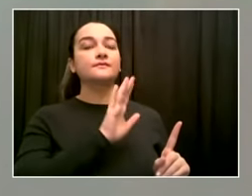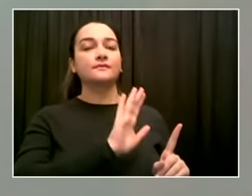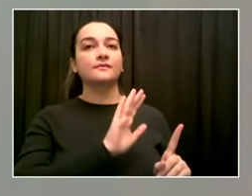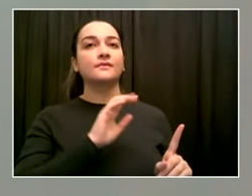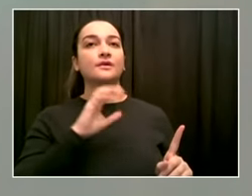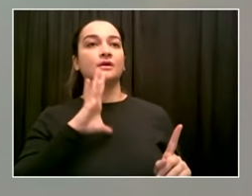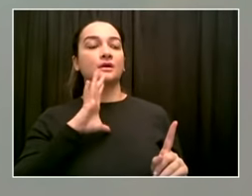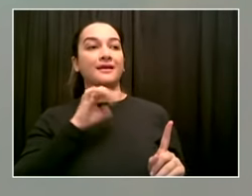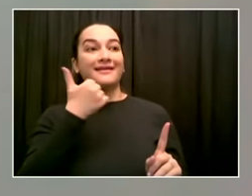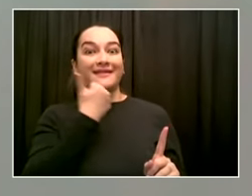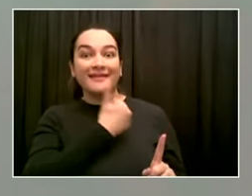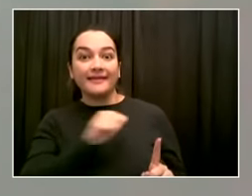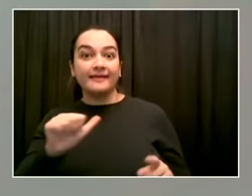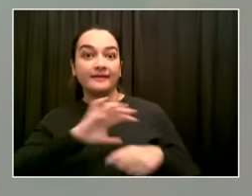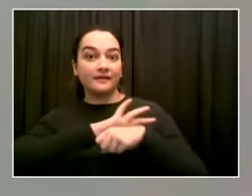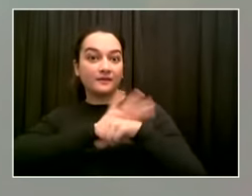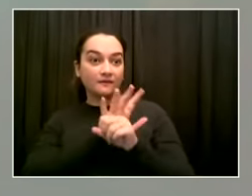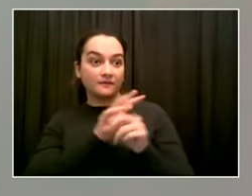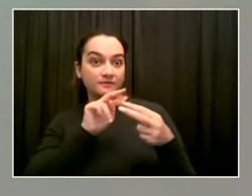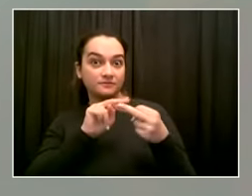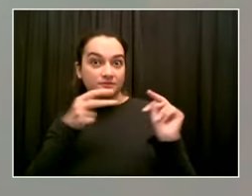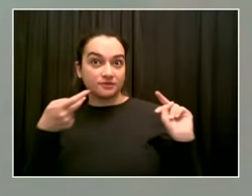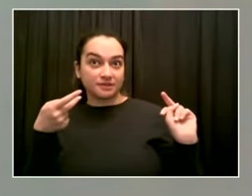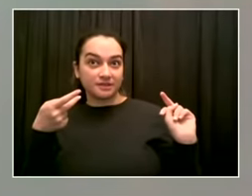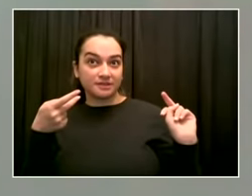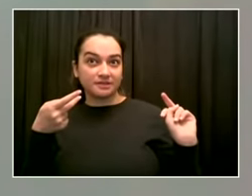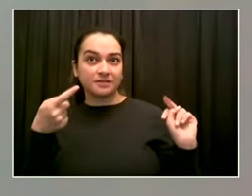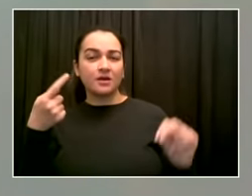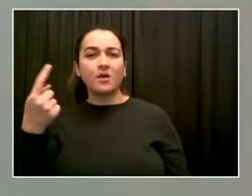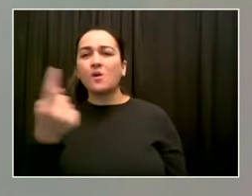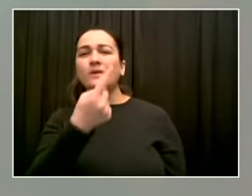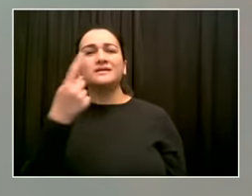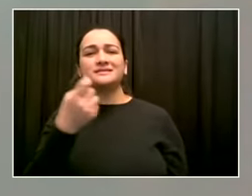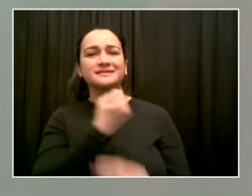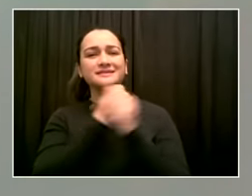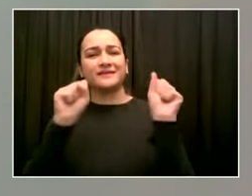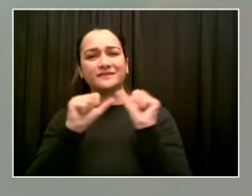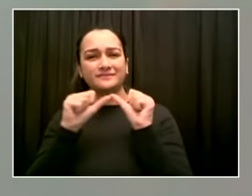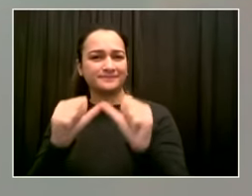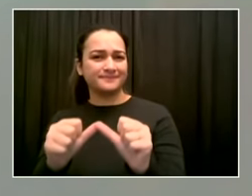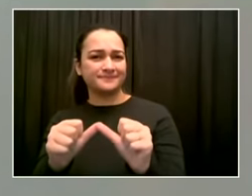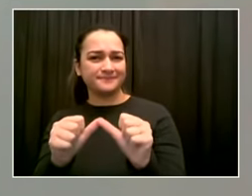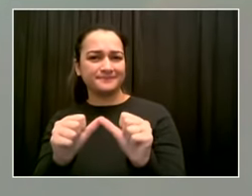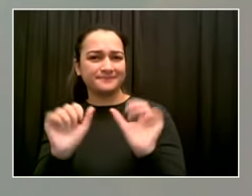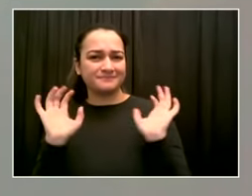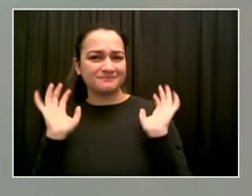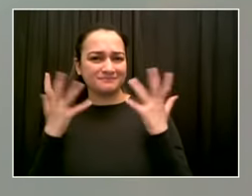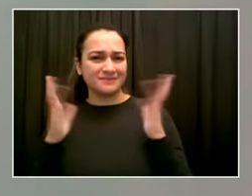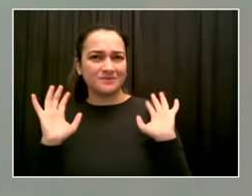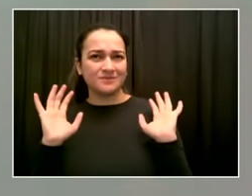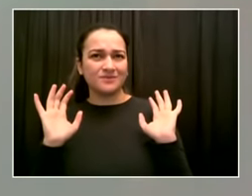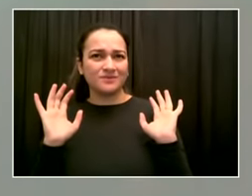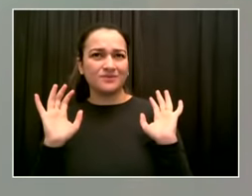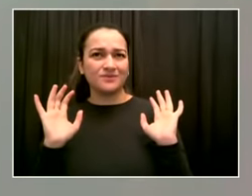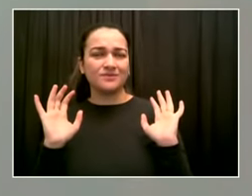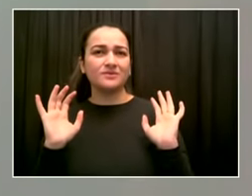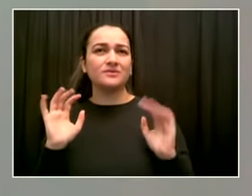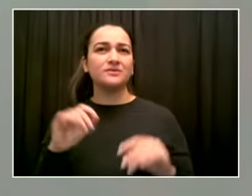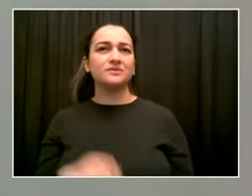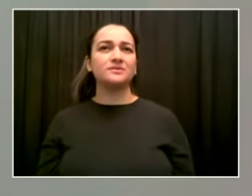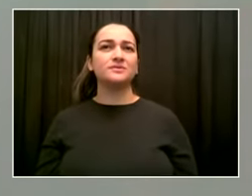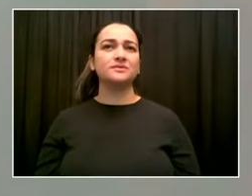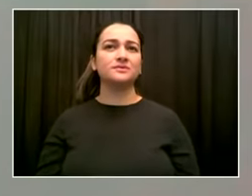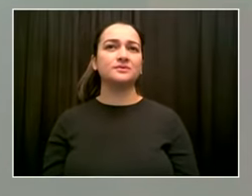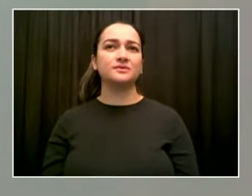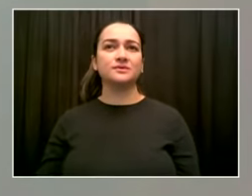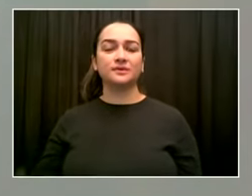viruses evolve because there may be a time when we need to do something different, but that time is not right now. Whether you're in Manhattan